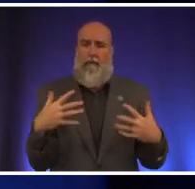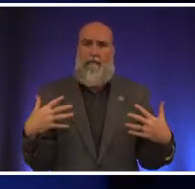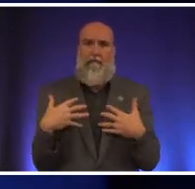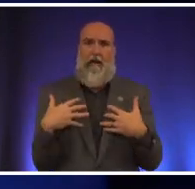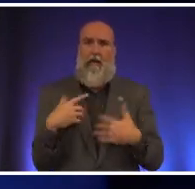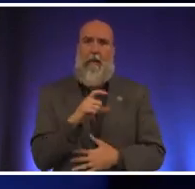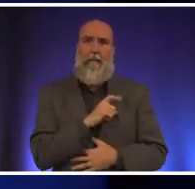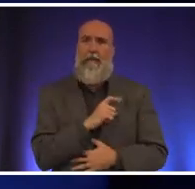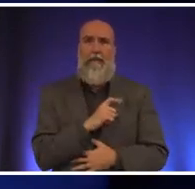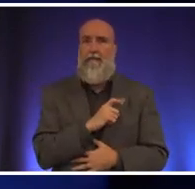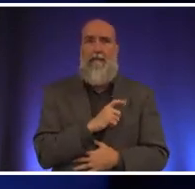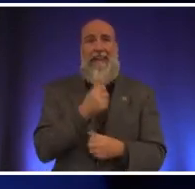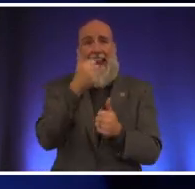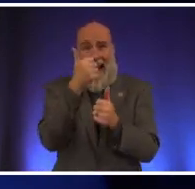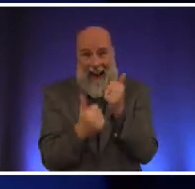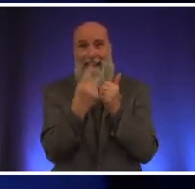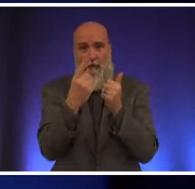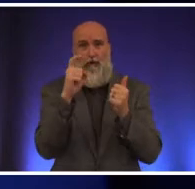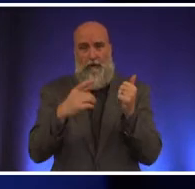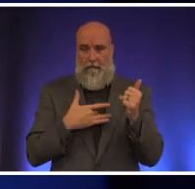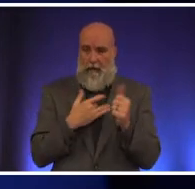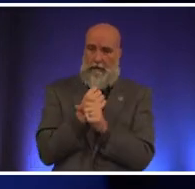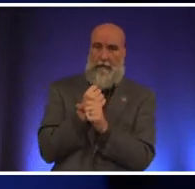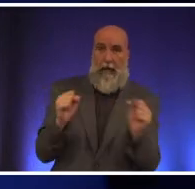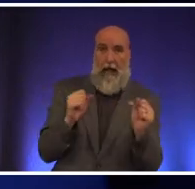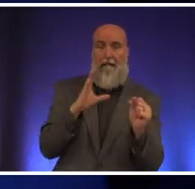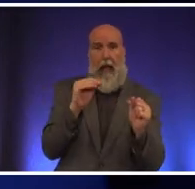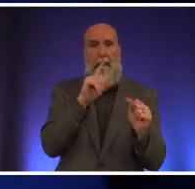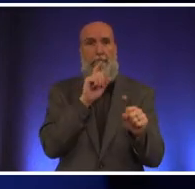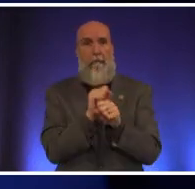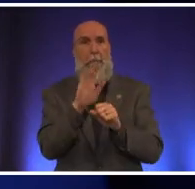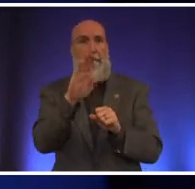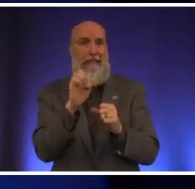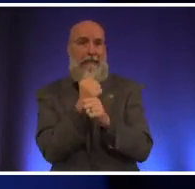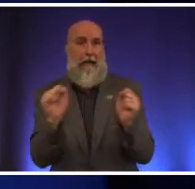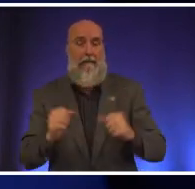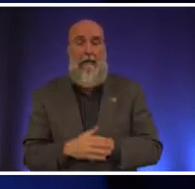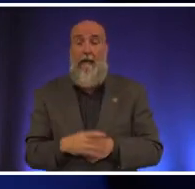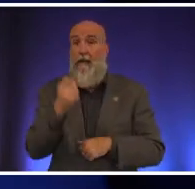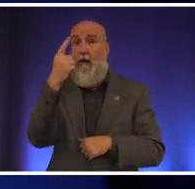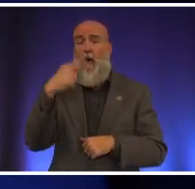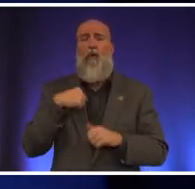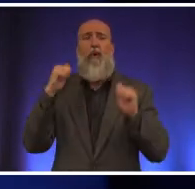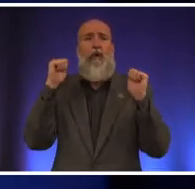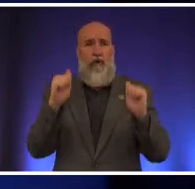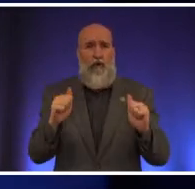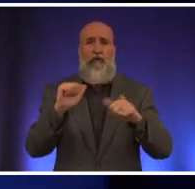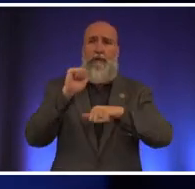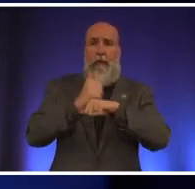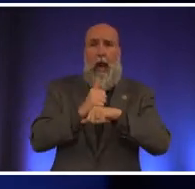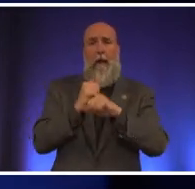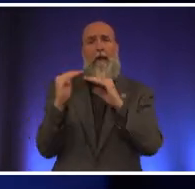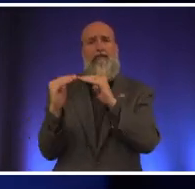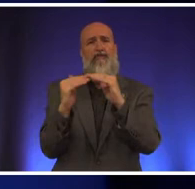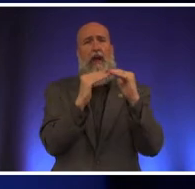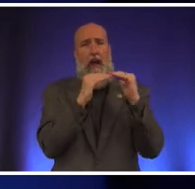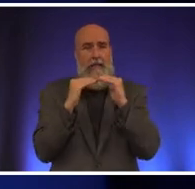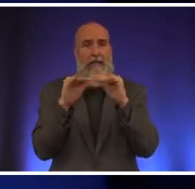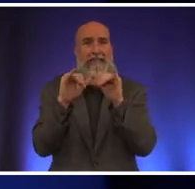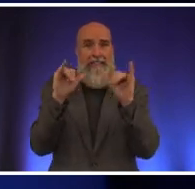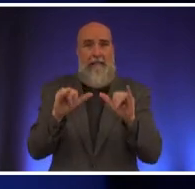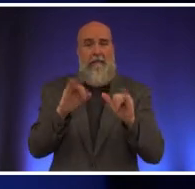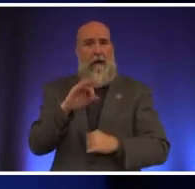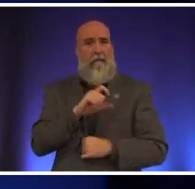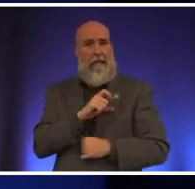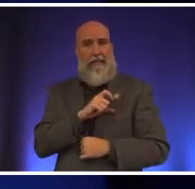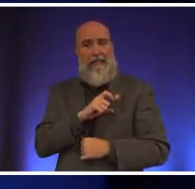everyone should be safe and feel safe we can have a very just system of policing in this town